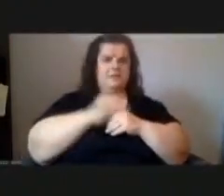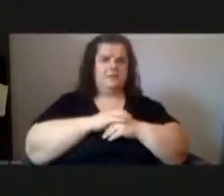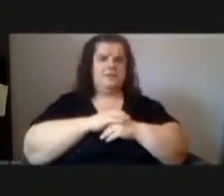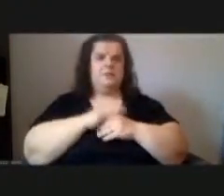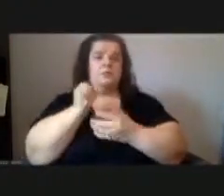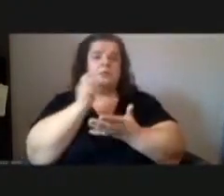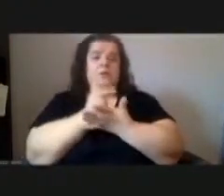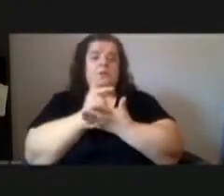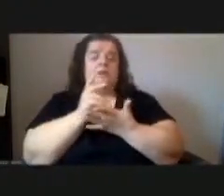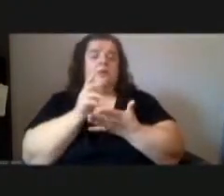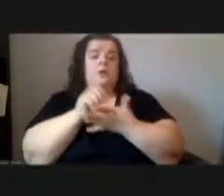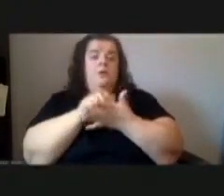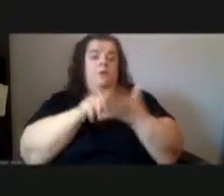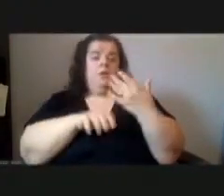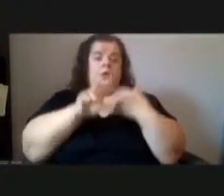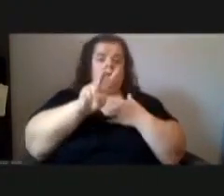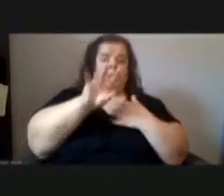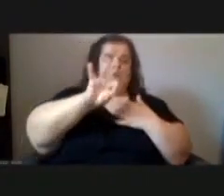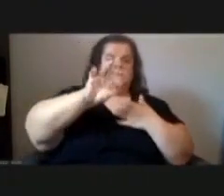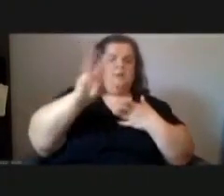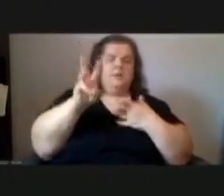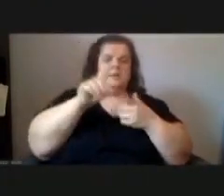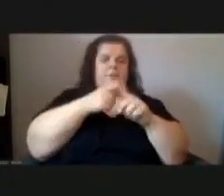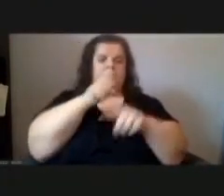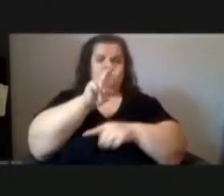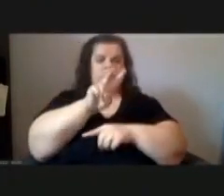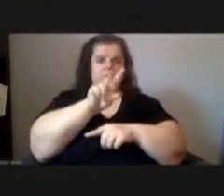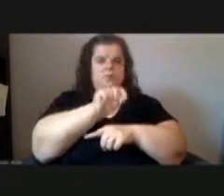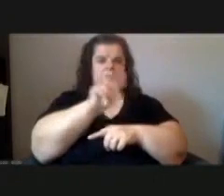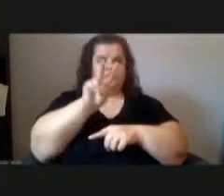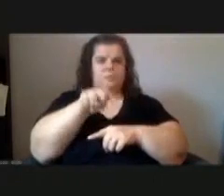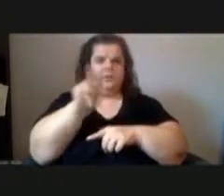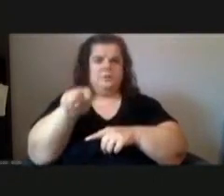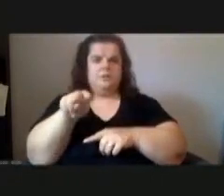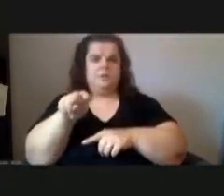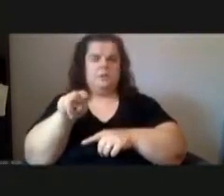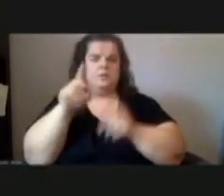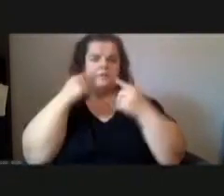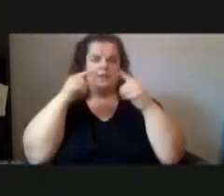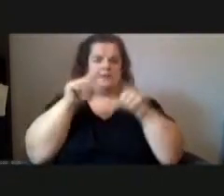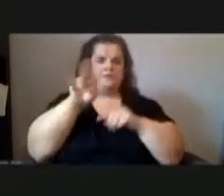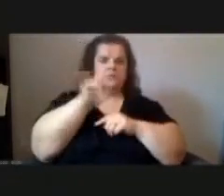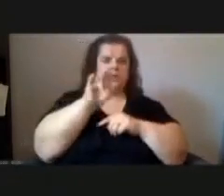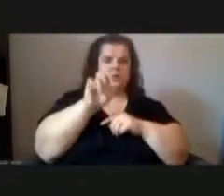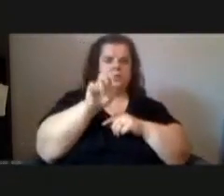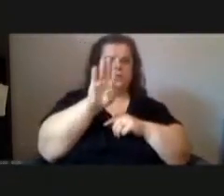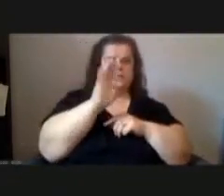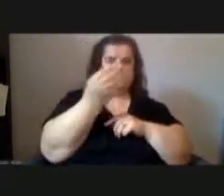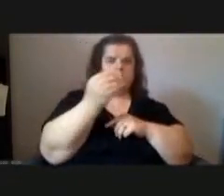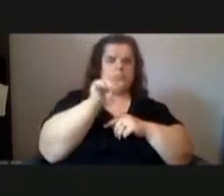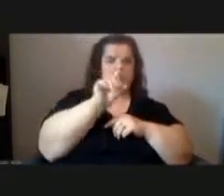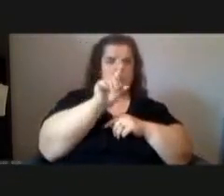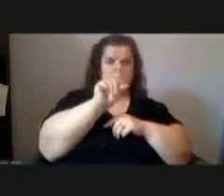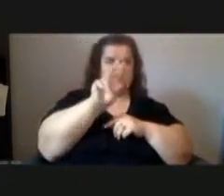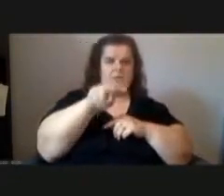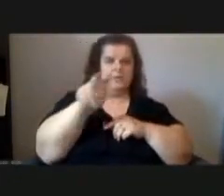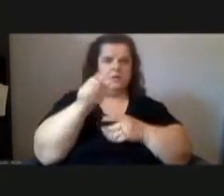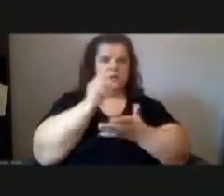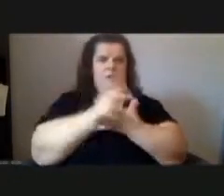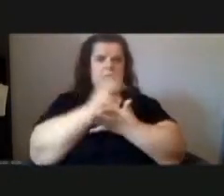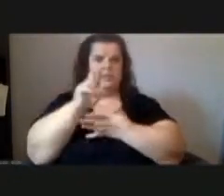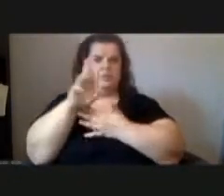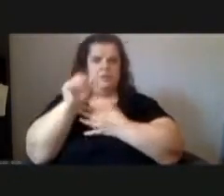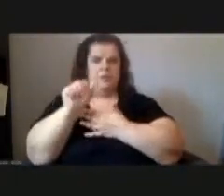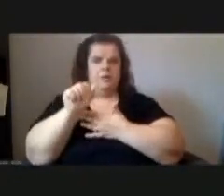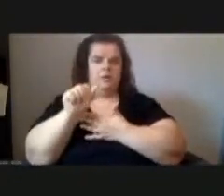repealing resolution 296 of 2022 effective june 14 2022 authorizing the ura